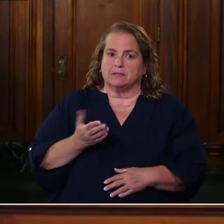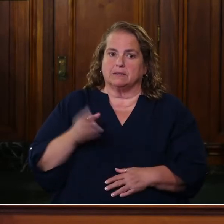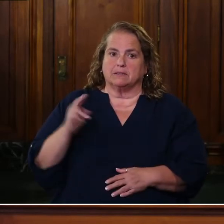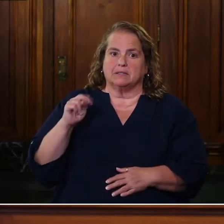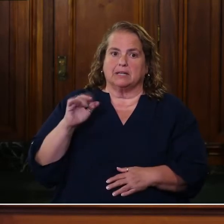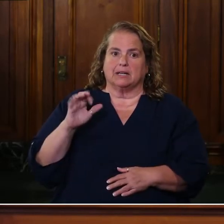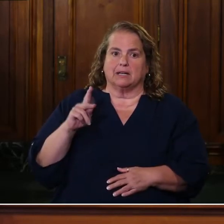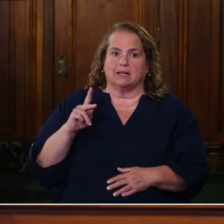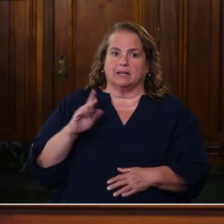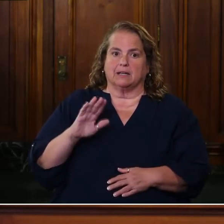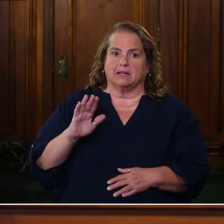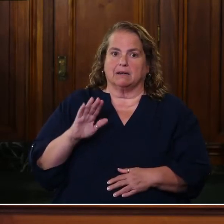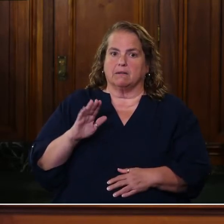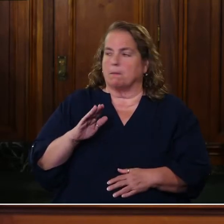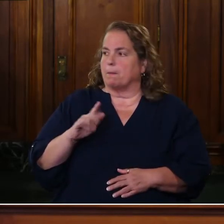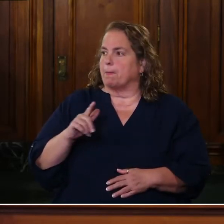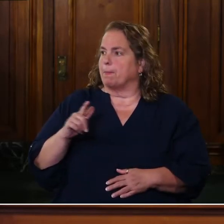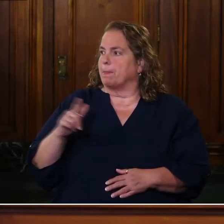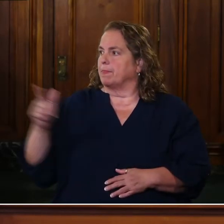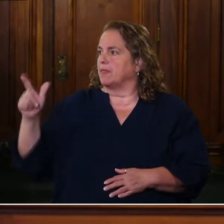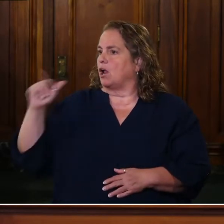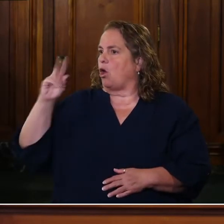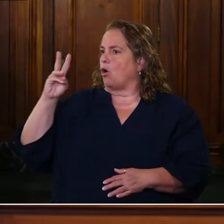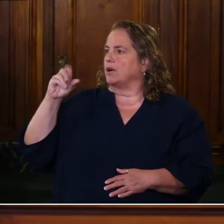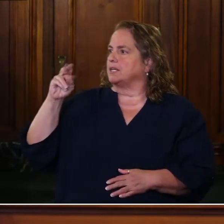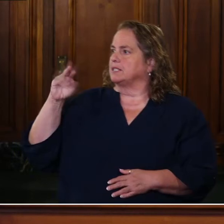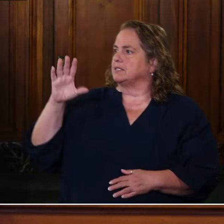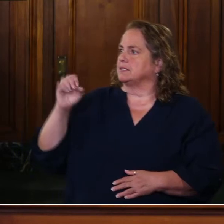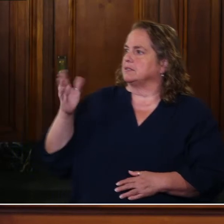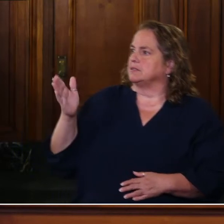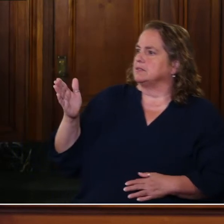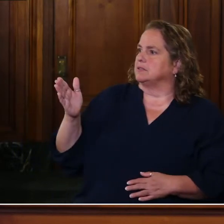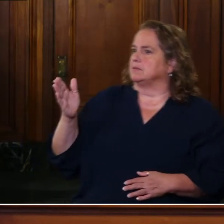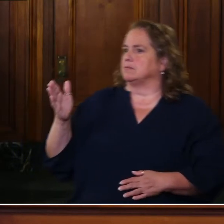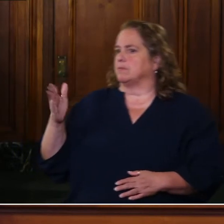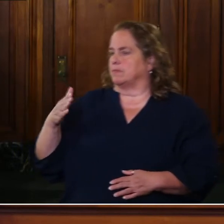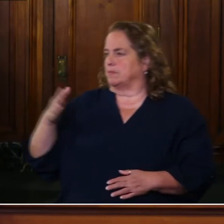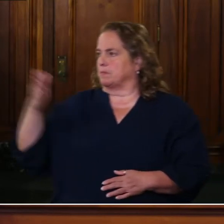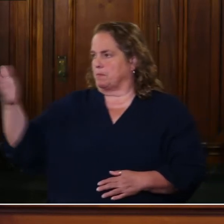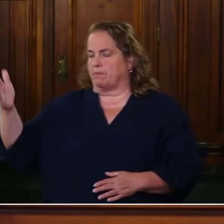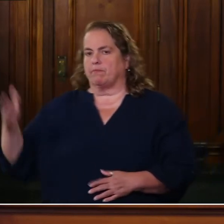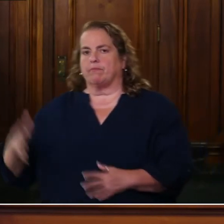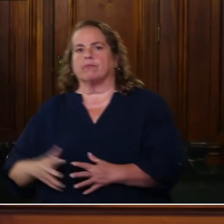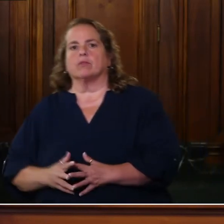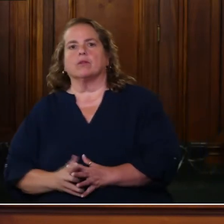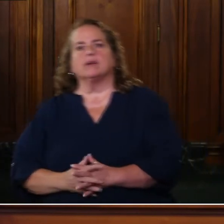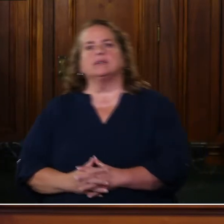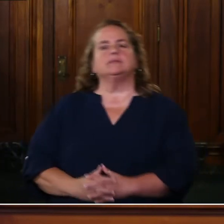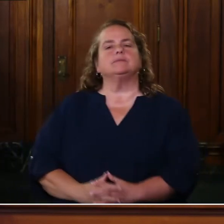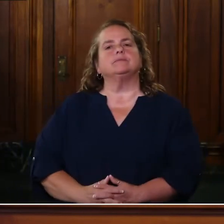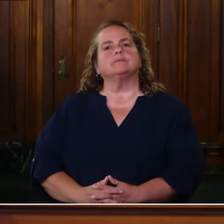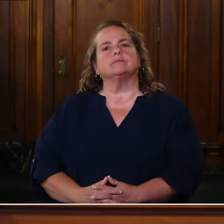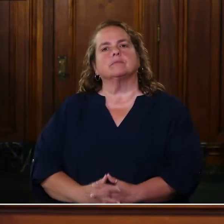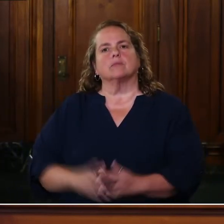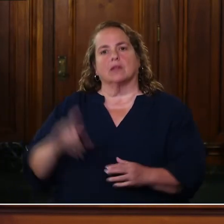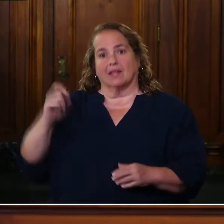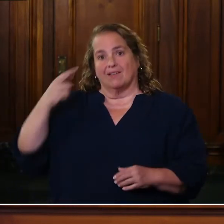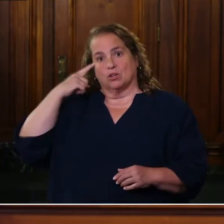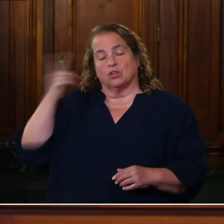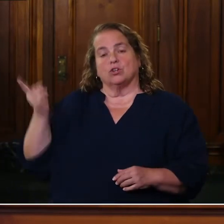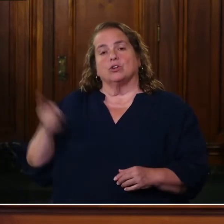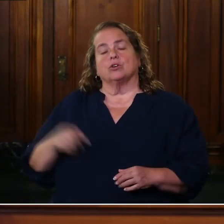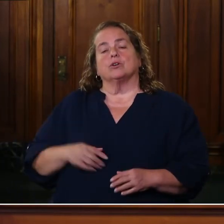Back there? Nope. All right. Back to Lawrence. I didn't miss anybody? Okay. General, the, the guidance